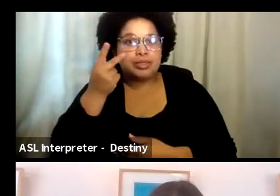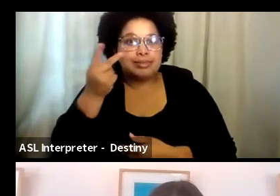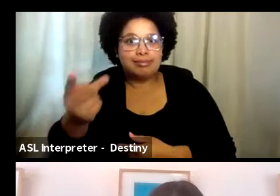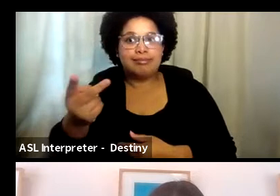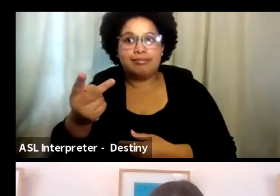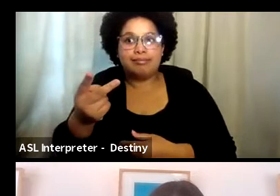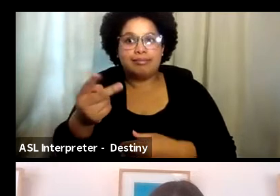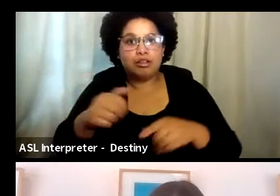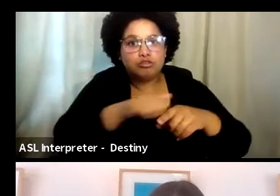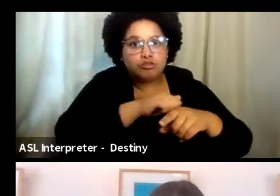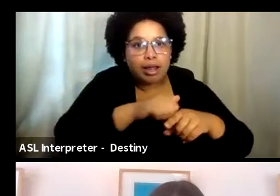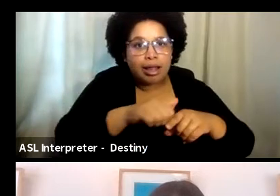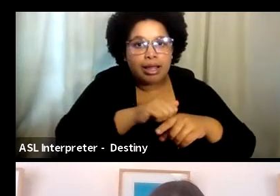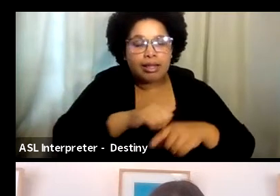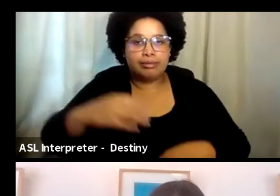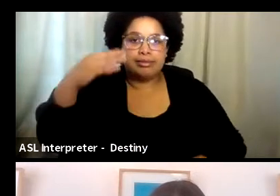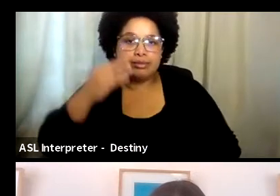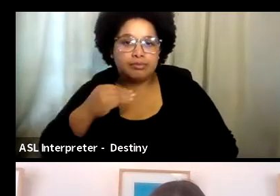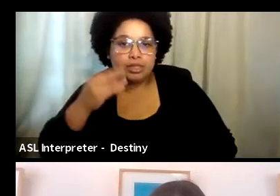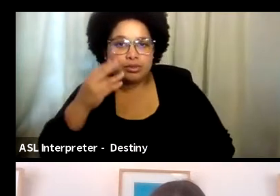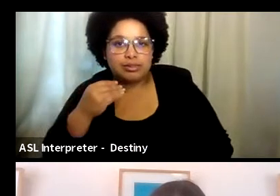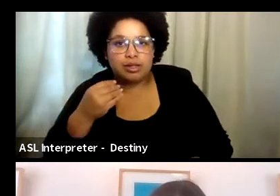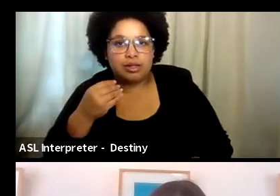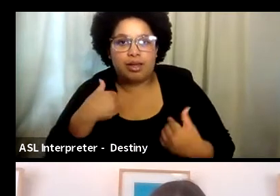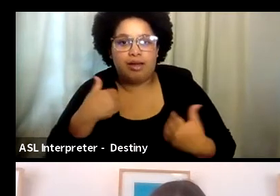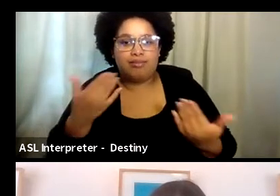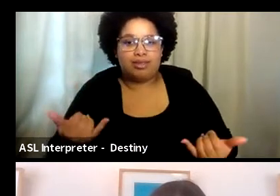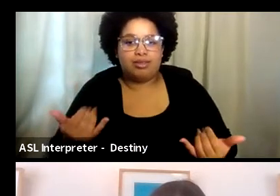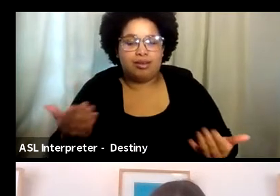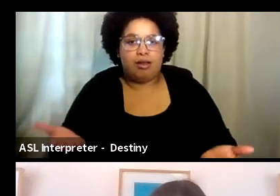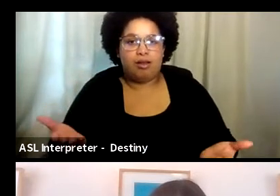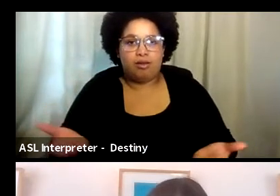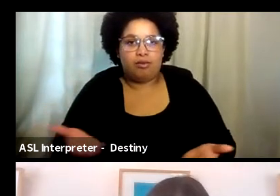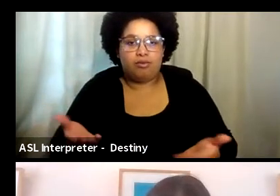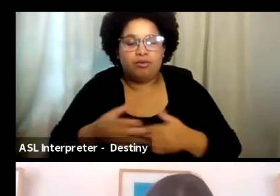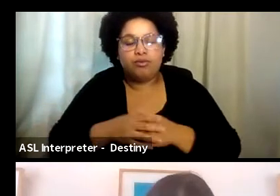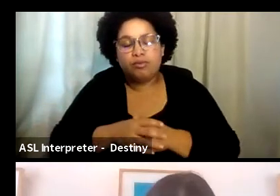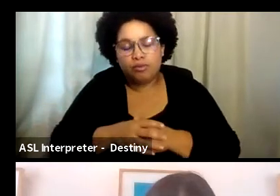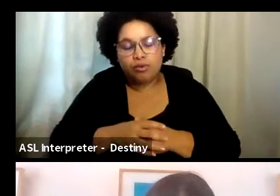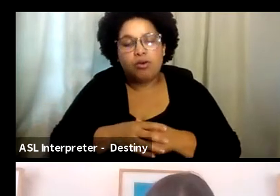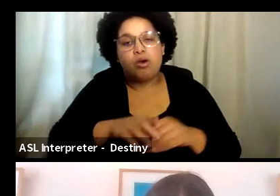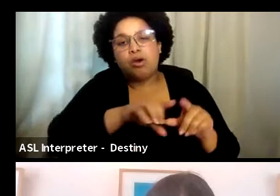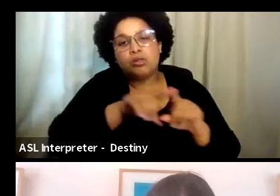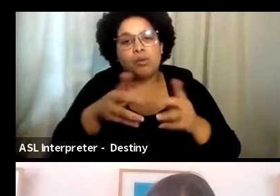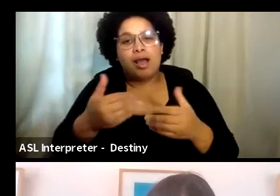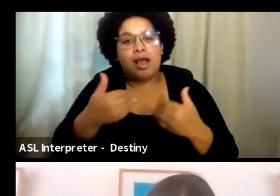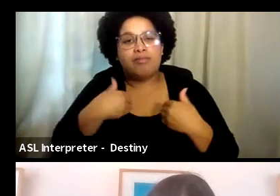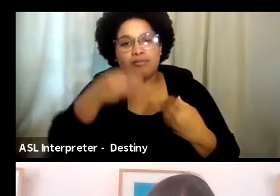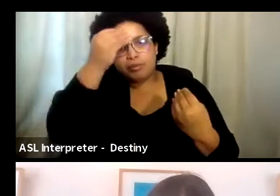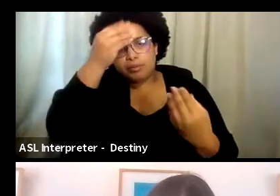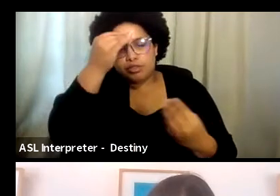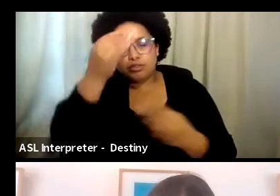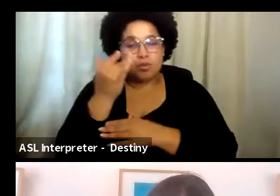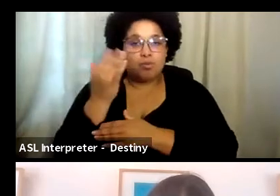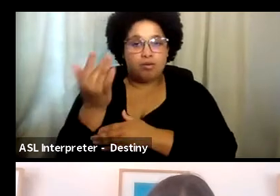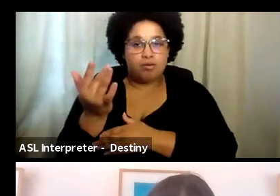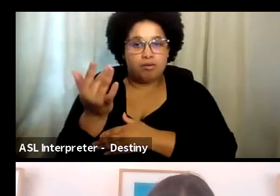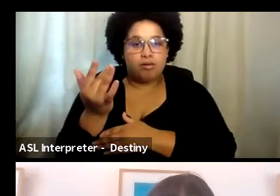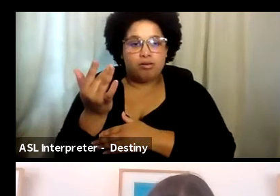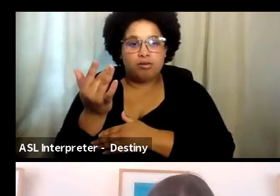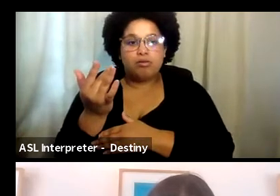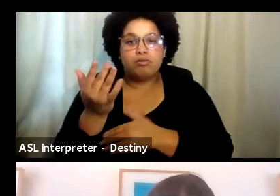of training and experience that currently exists. And, uh, we wanted to have that information so that we could